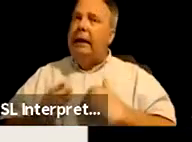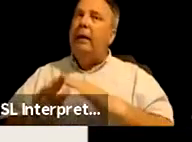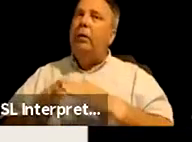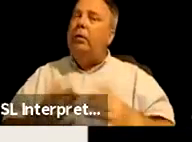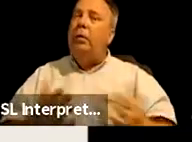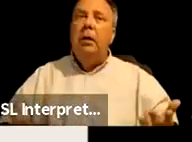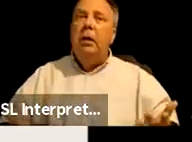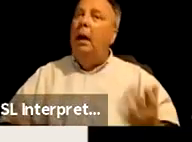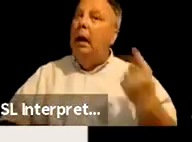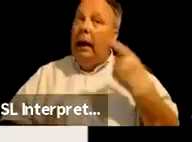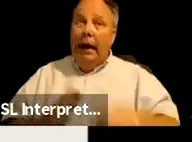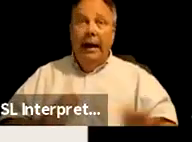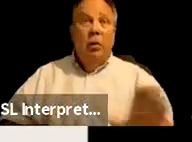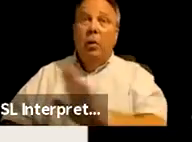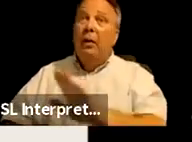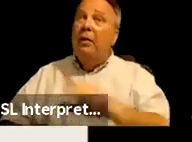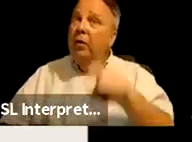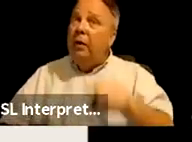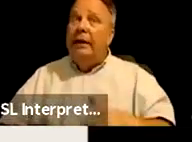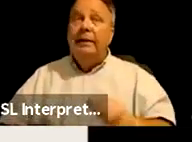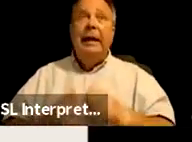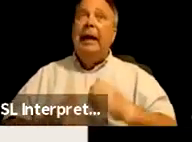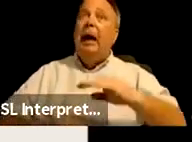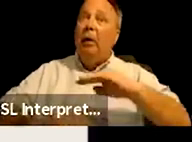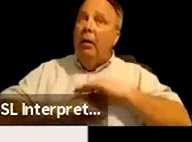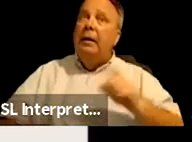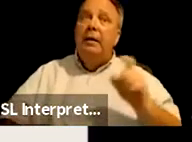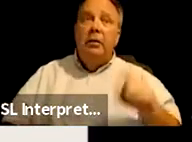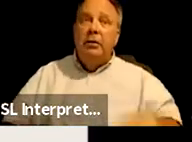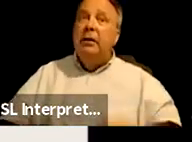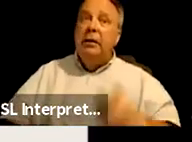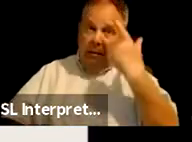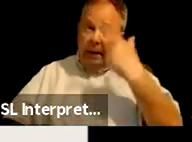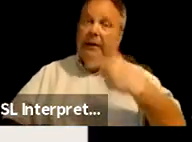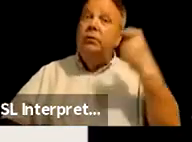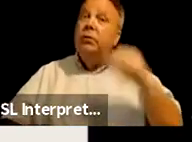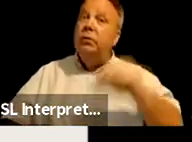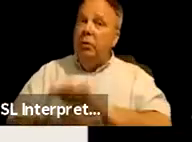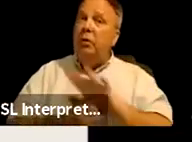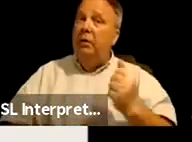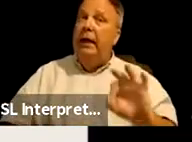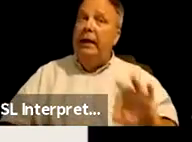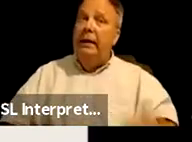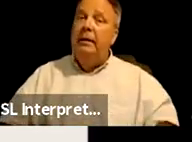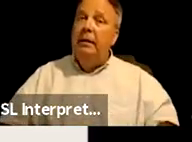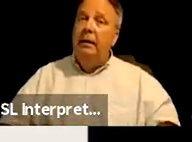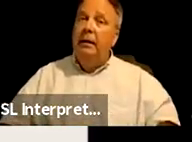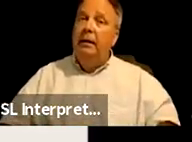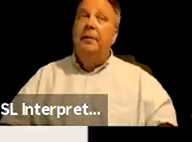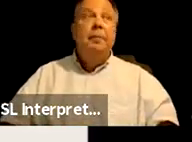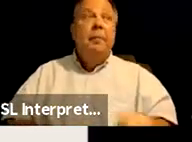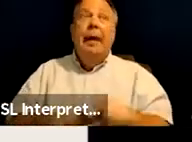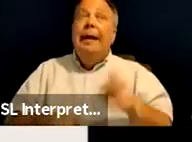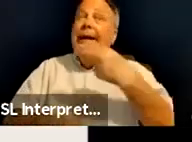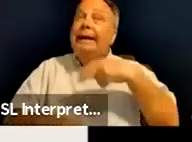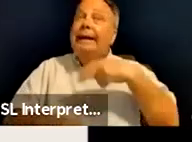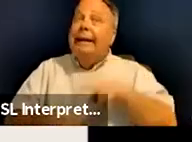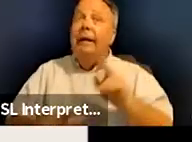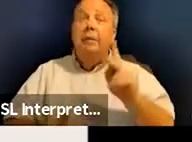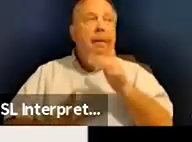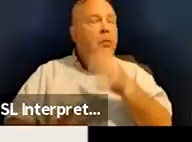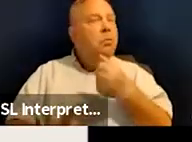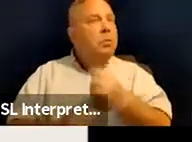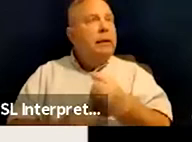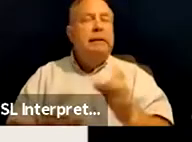and what their needs are and how to meet those needs as a result of COVID-19. And as native people who have been hit so